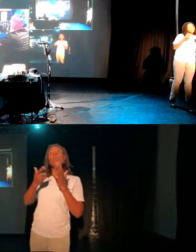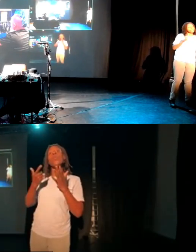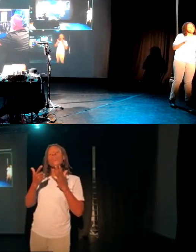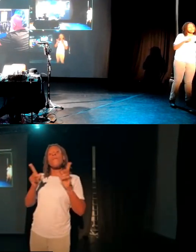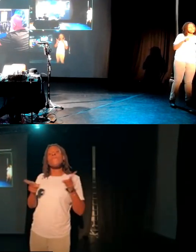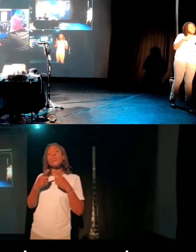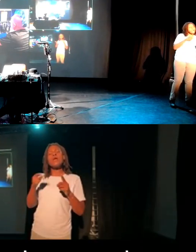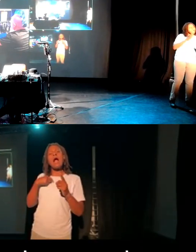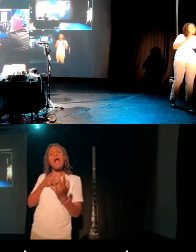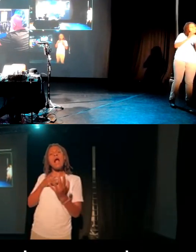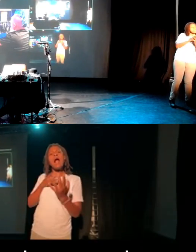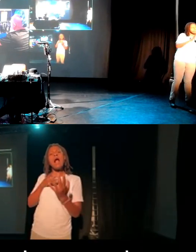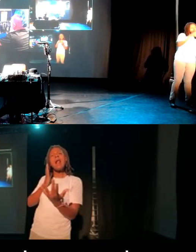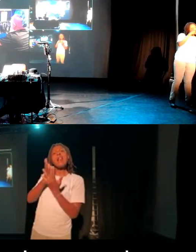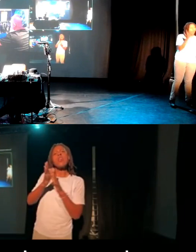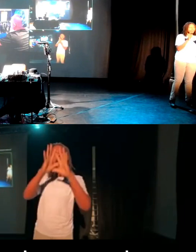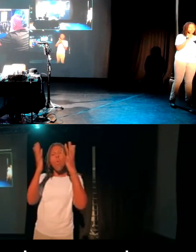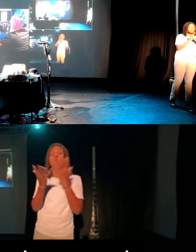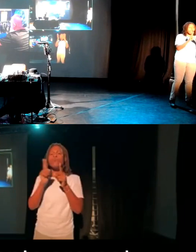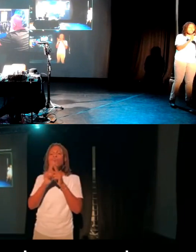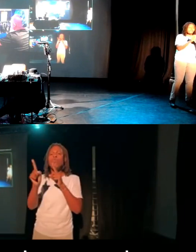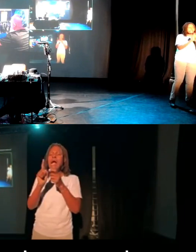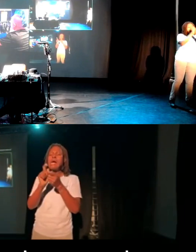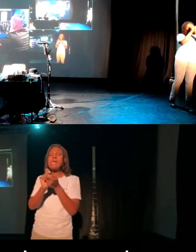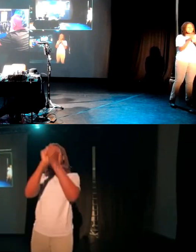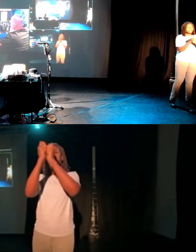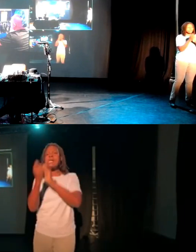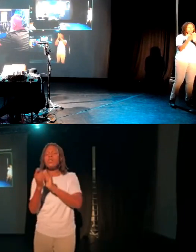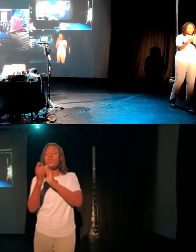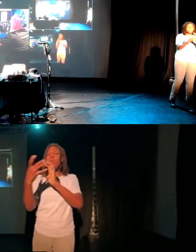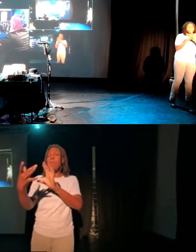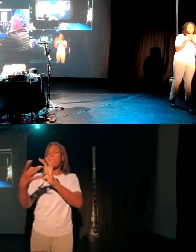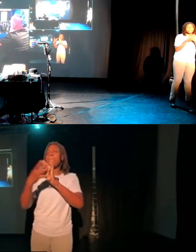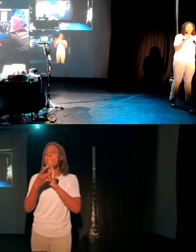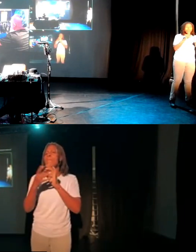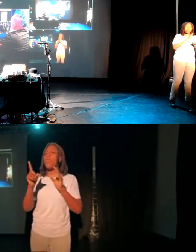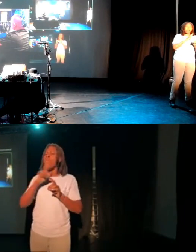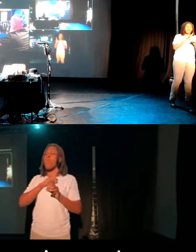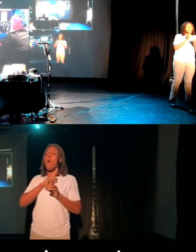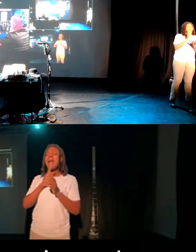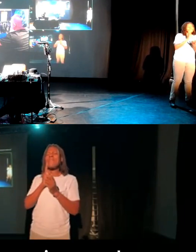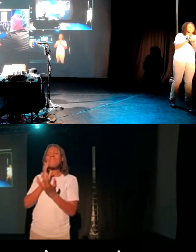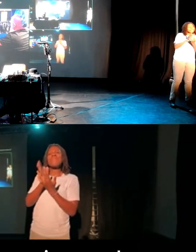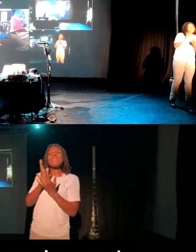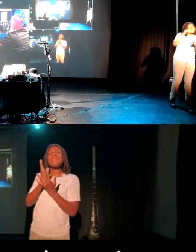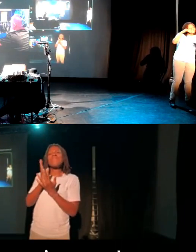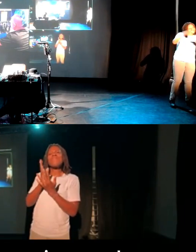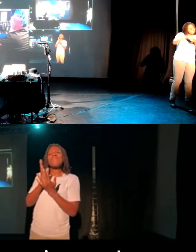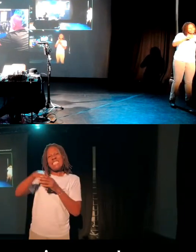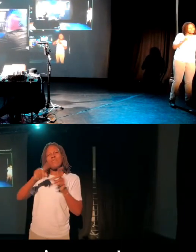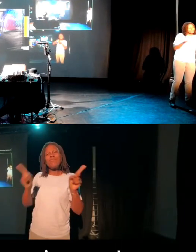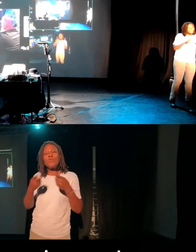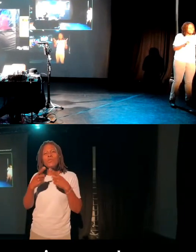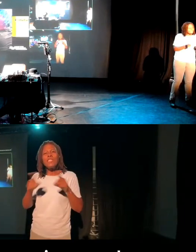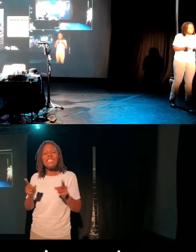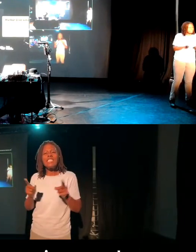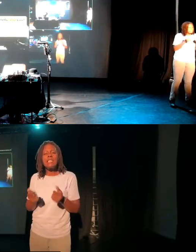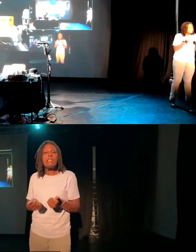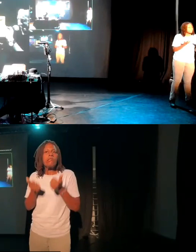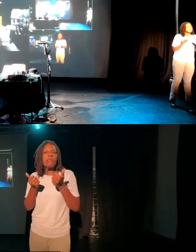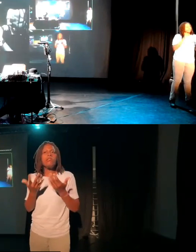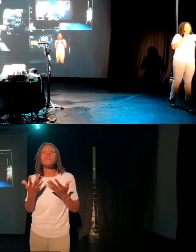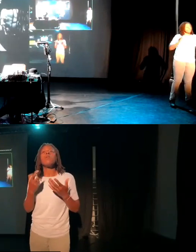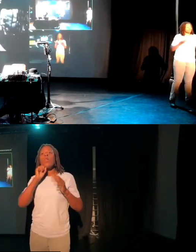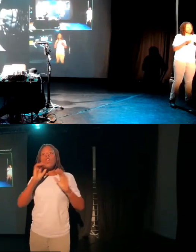world to make it work for me because conventional instruments are not great. And that's one of the things I'm going to talk very briefly about before I introduce the instrument that we've got here.